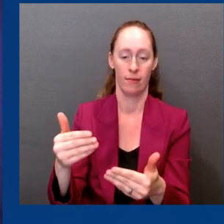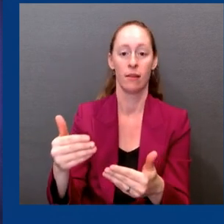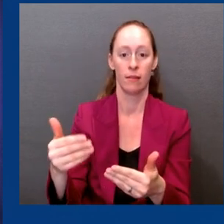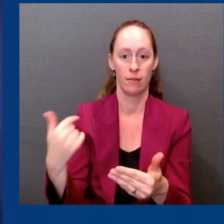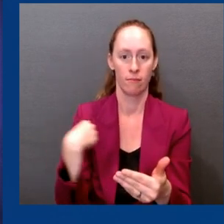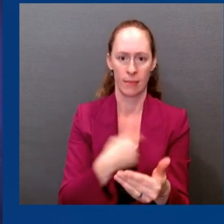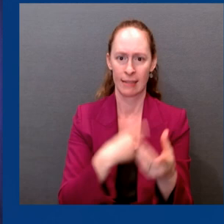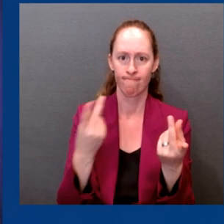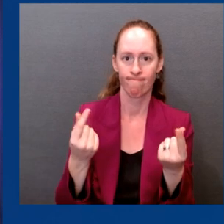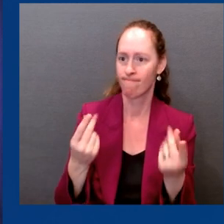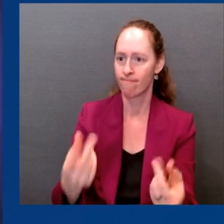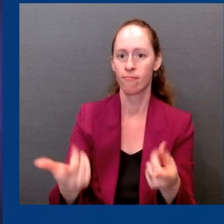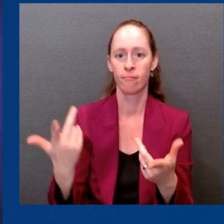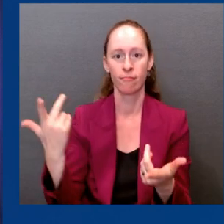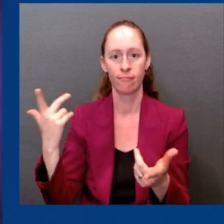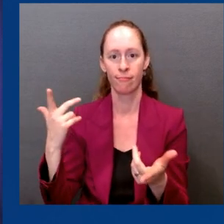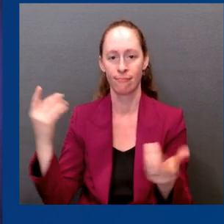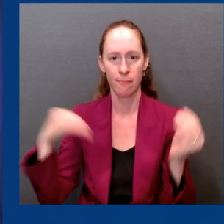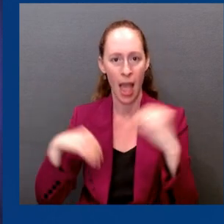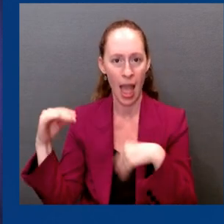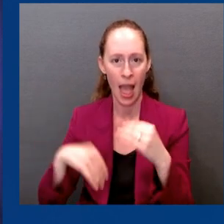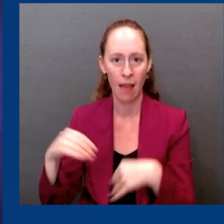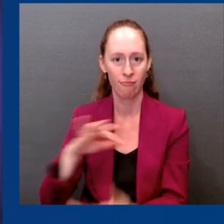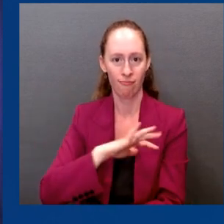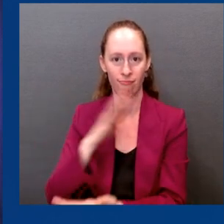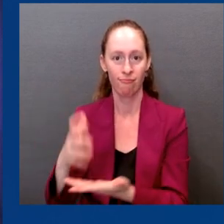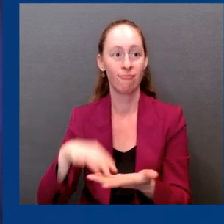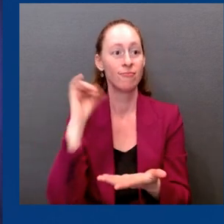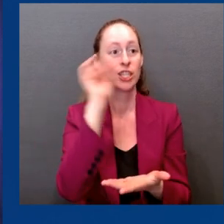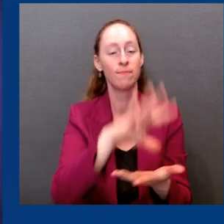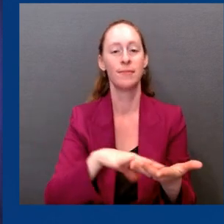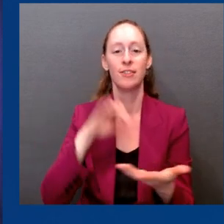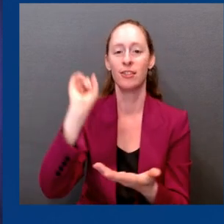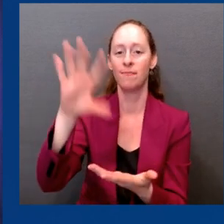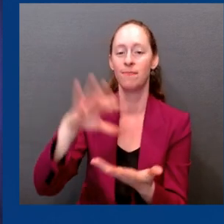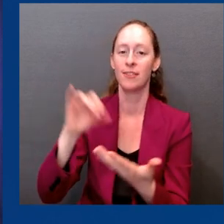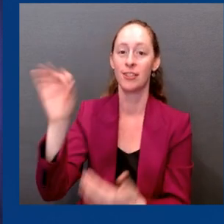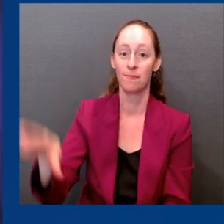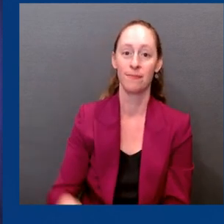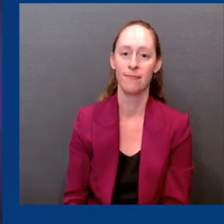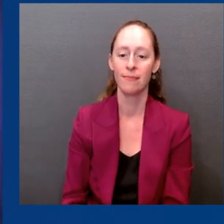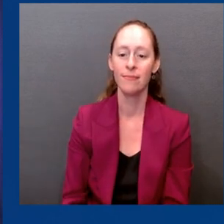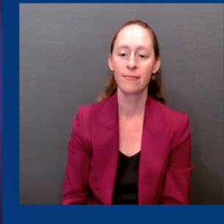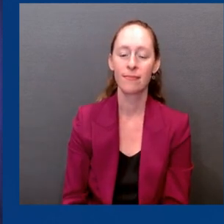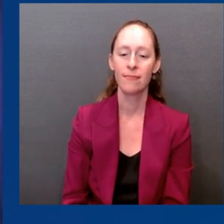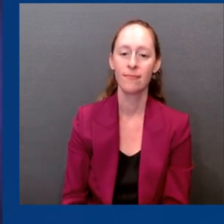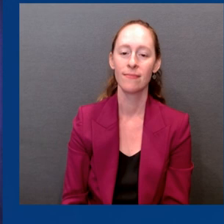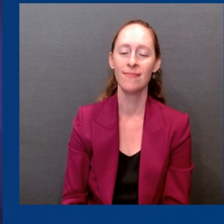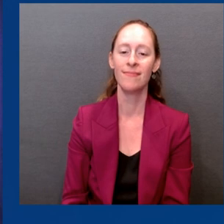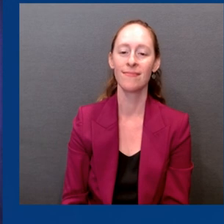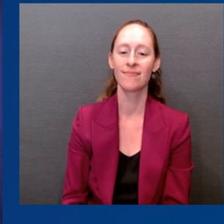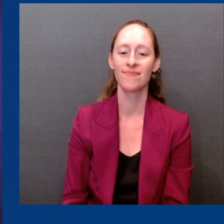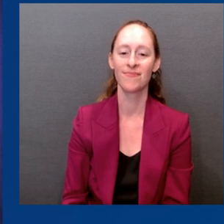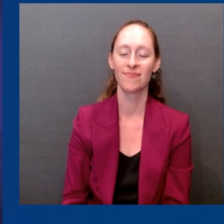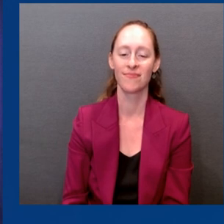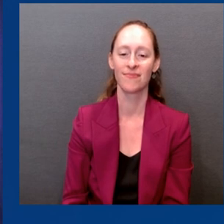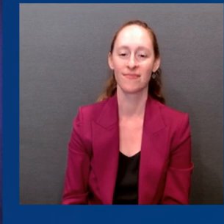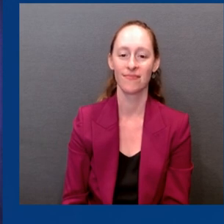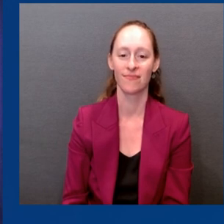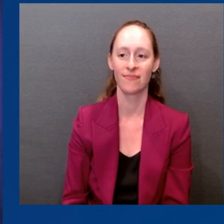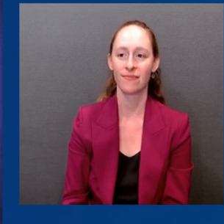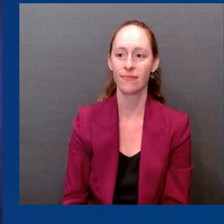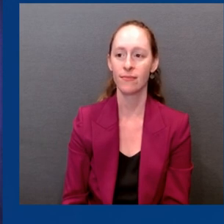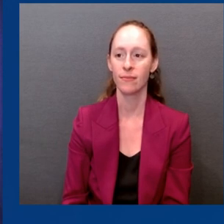of pre-ordered doses of tens of thousands of these locations nationwide, we started to act. Doses should start